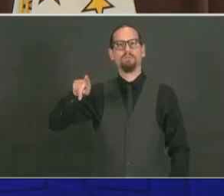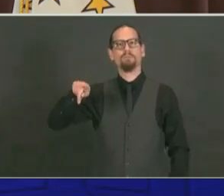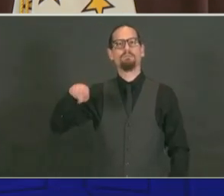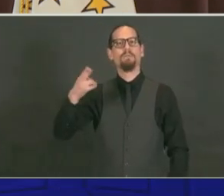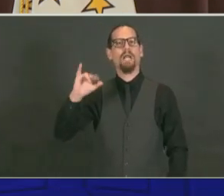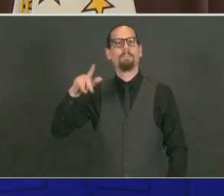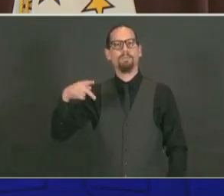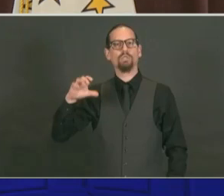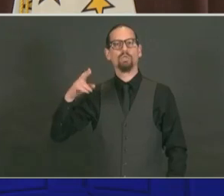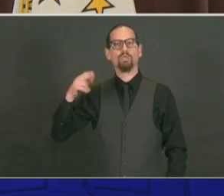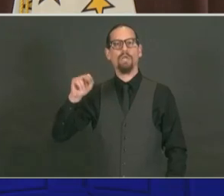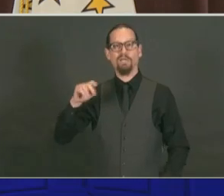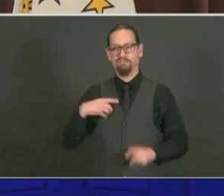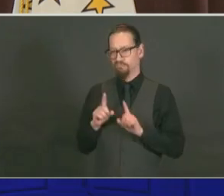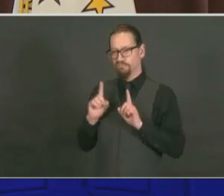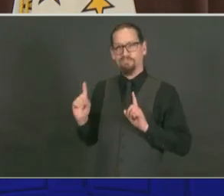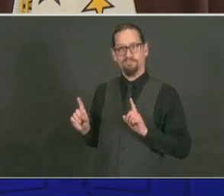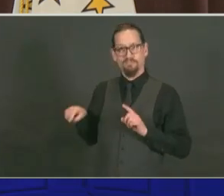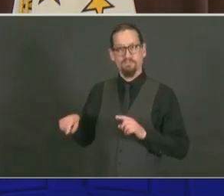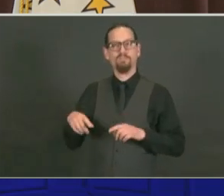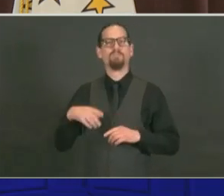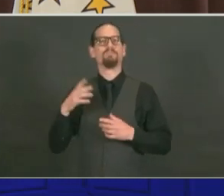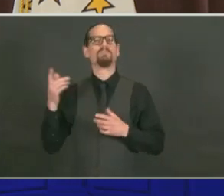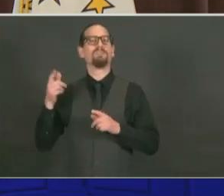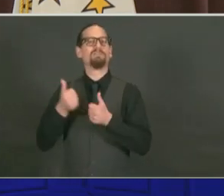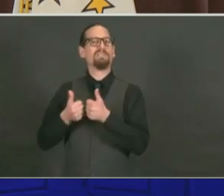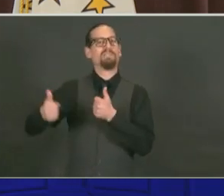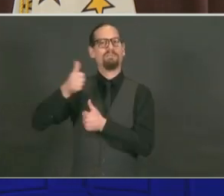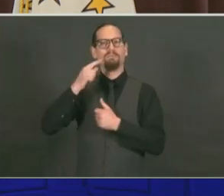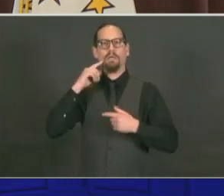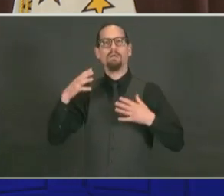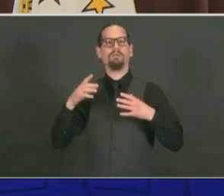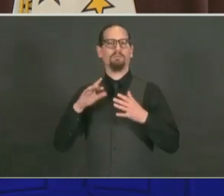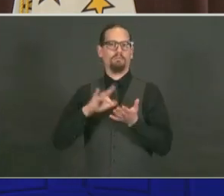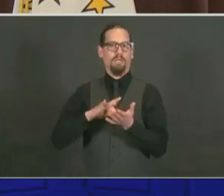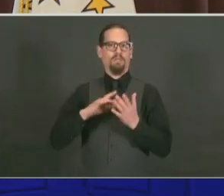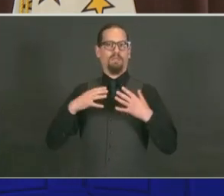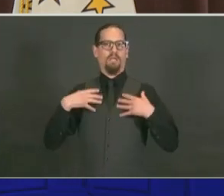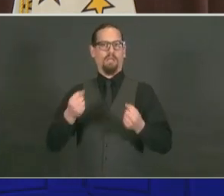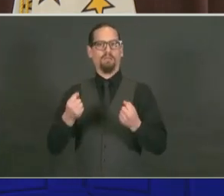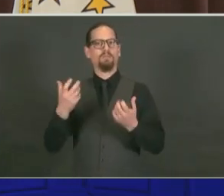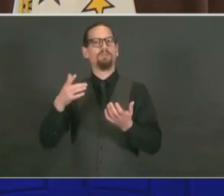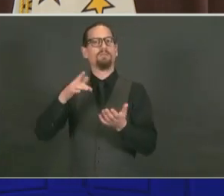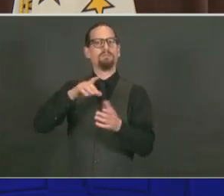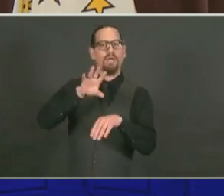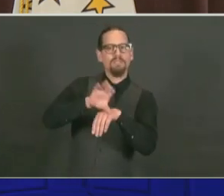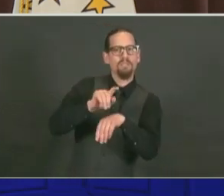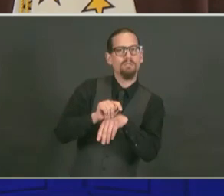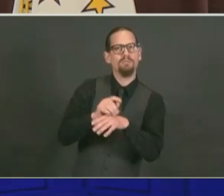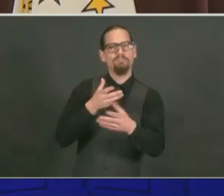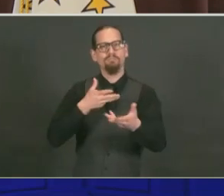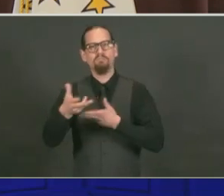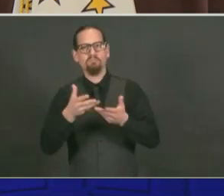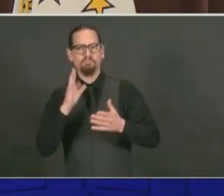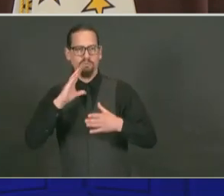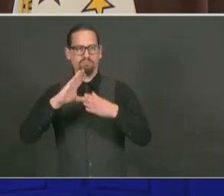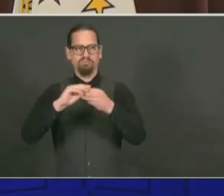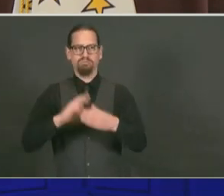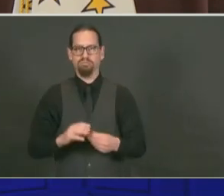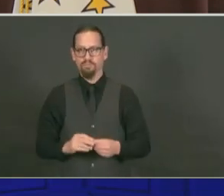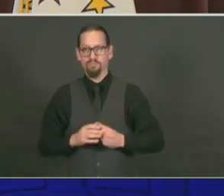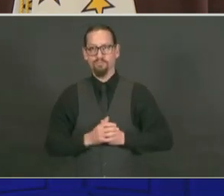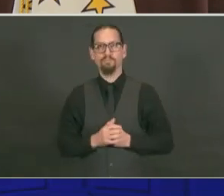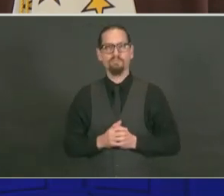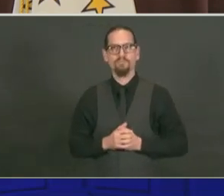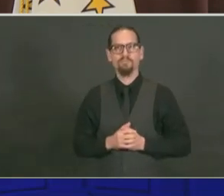Medical Director, and lead in terms of our vaccine response with reporting out